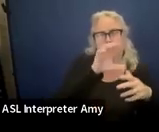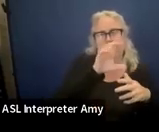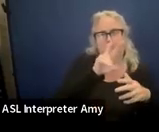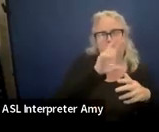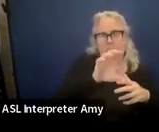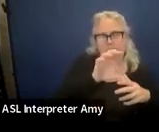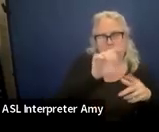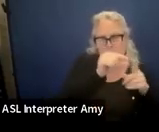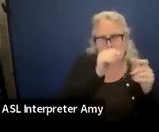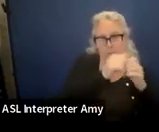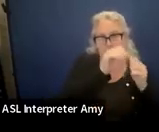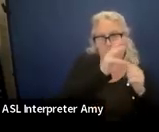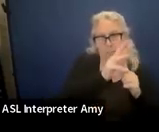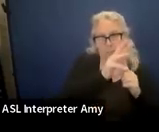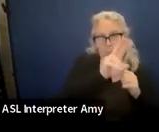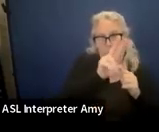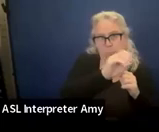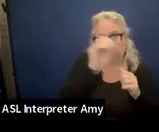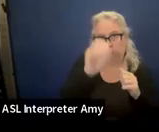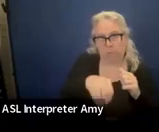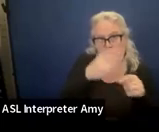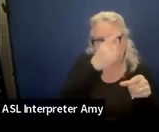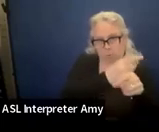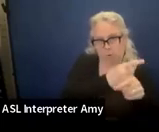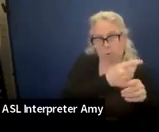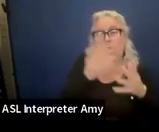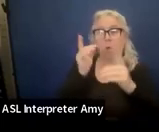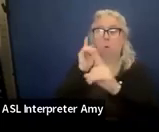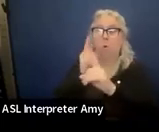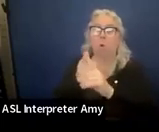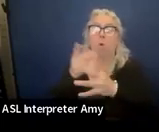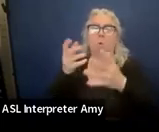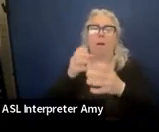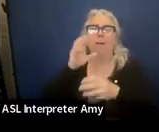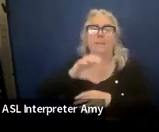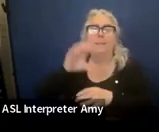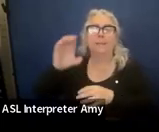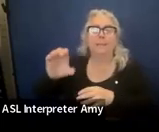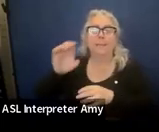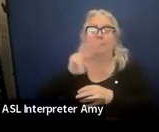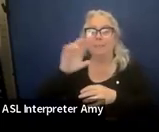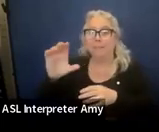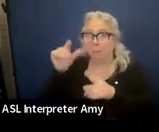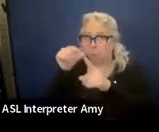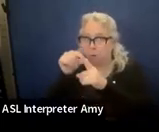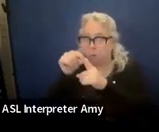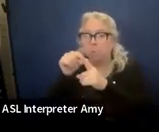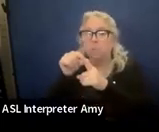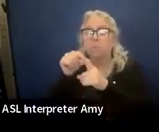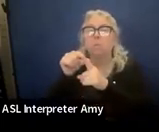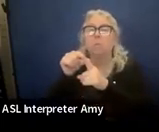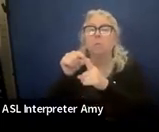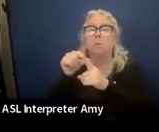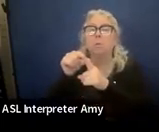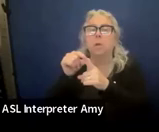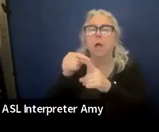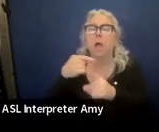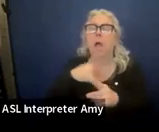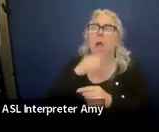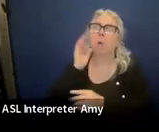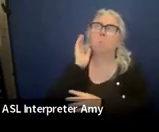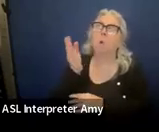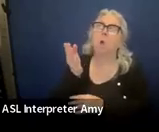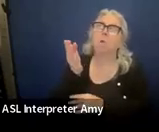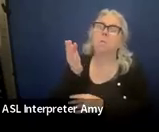and then the goal was we want Mary to decode CCBC words, I would